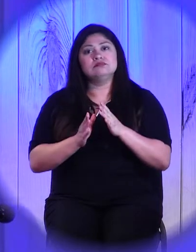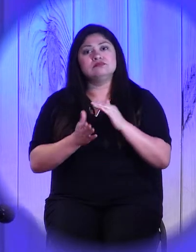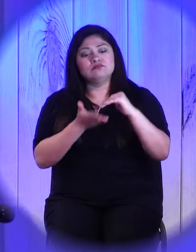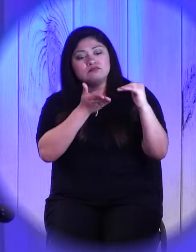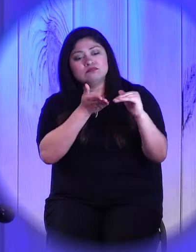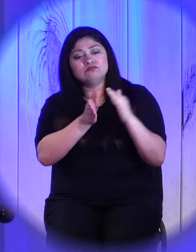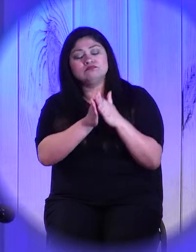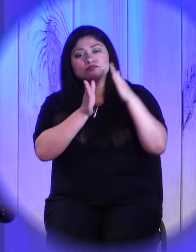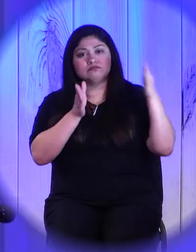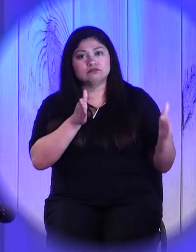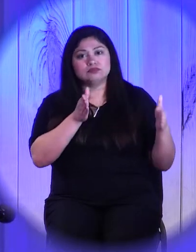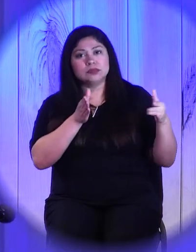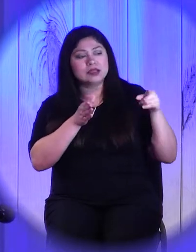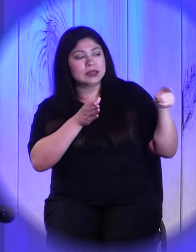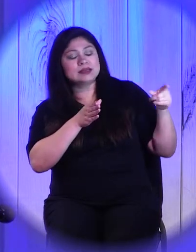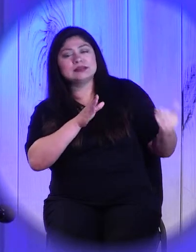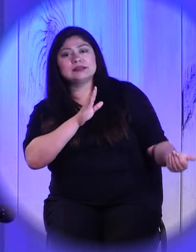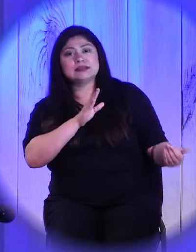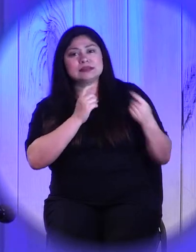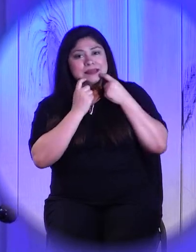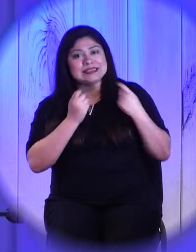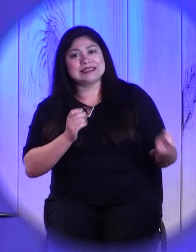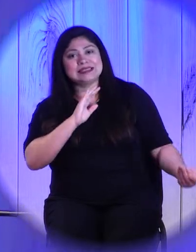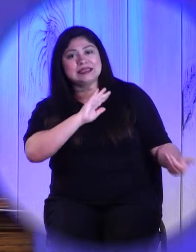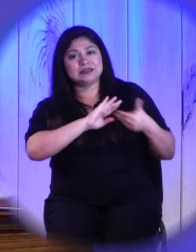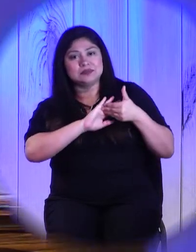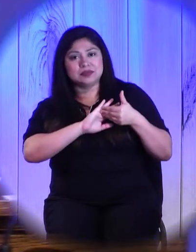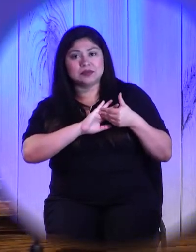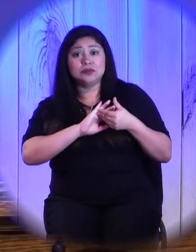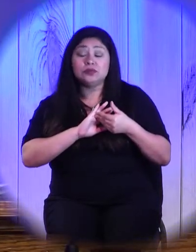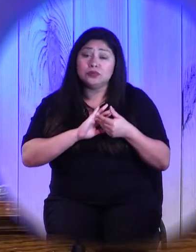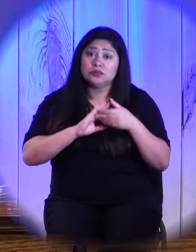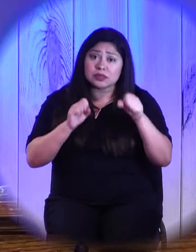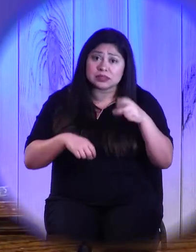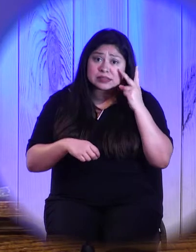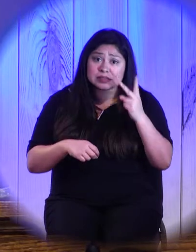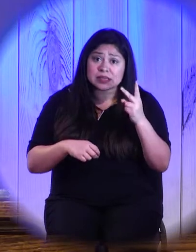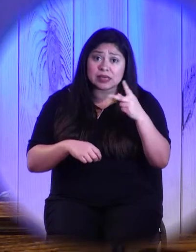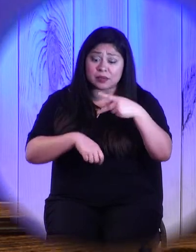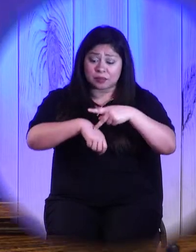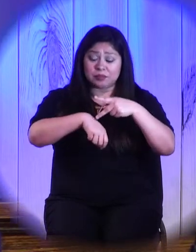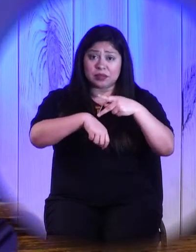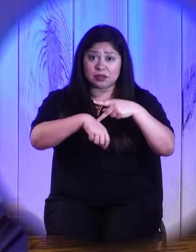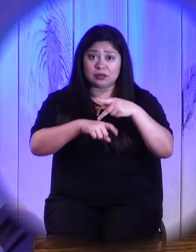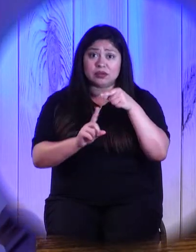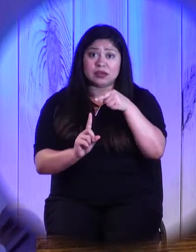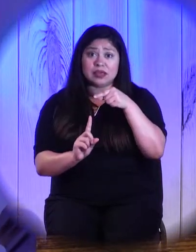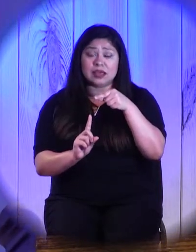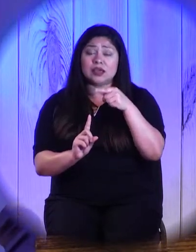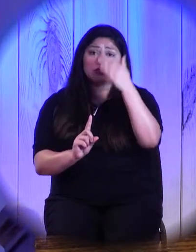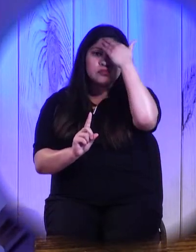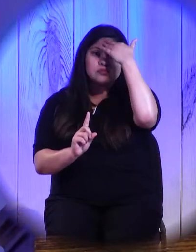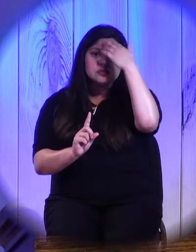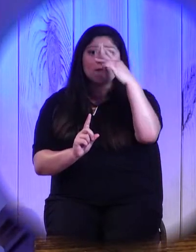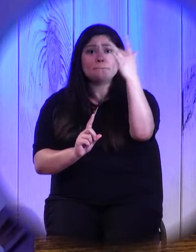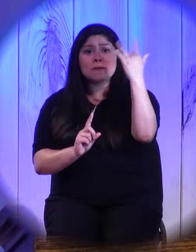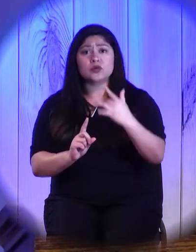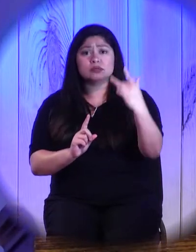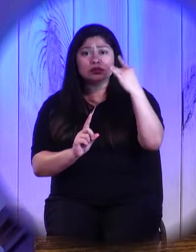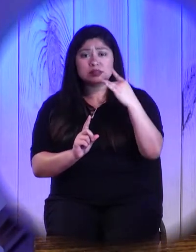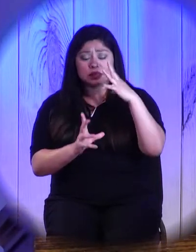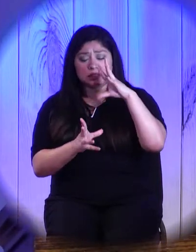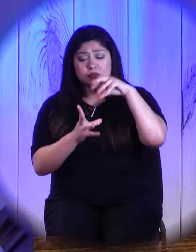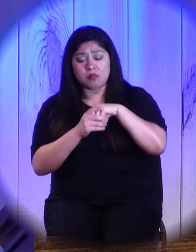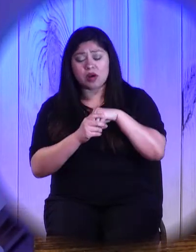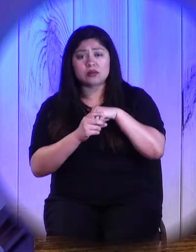me? You can tell from Peter's answer that he knows that mercy is a core part of Jesus's teaching. Because